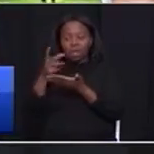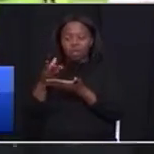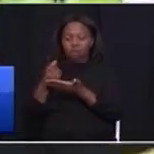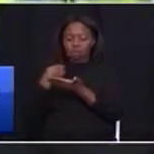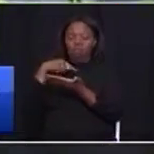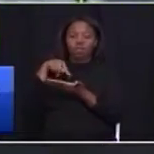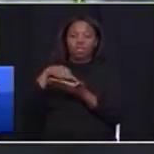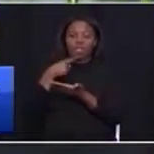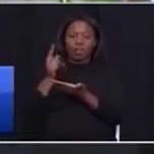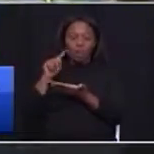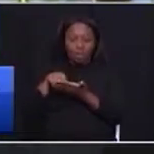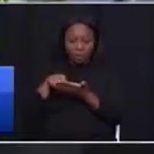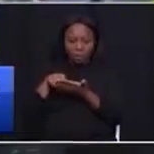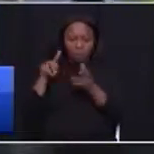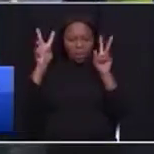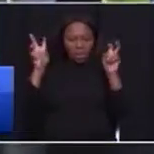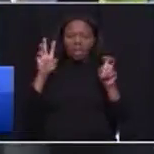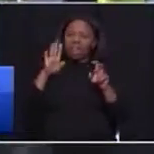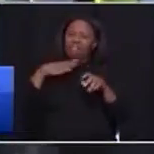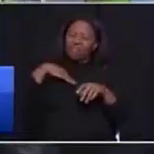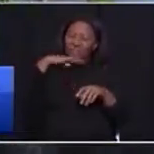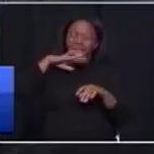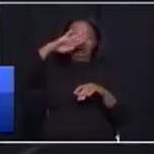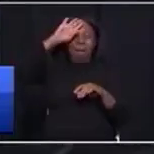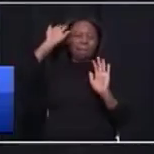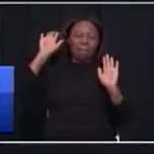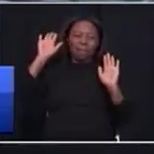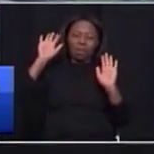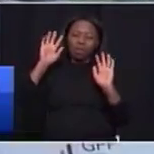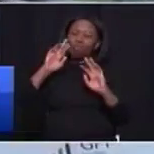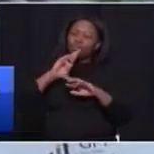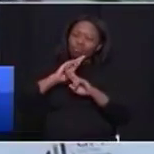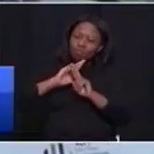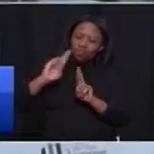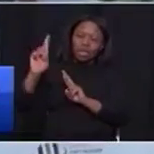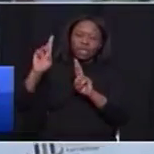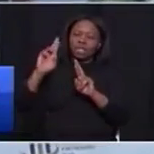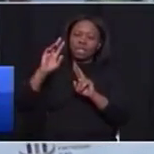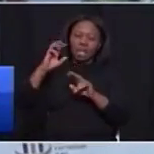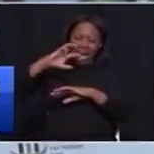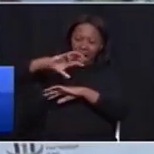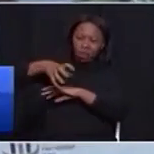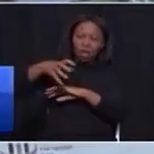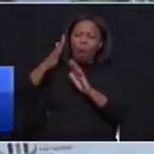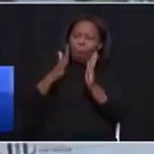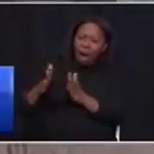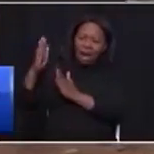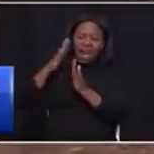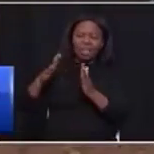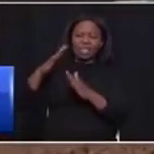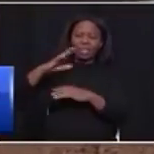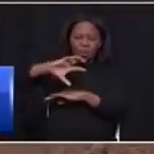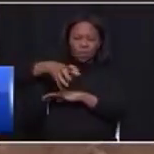And I quote, FEDAP are ready in housing with organized communities to implement